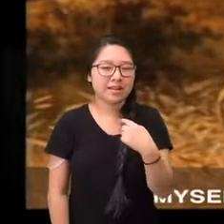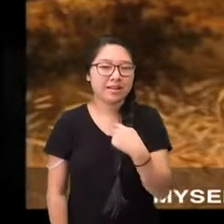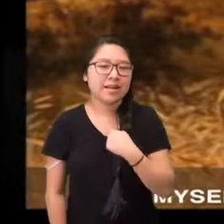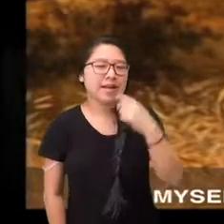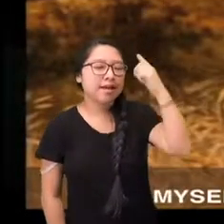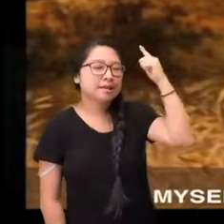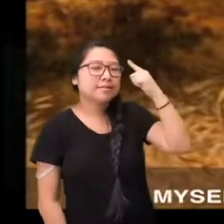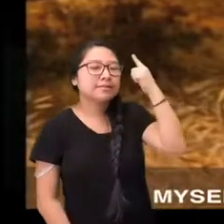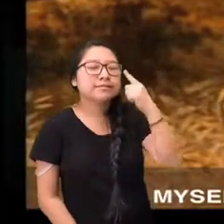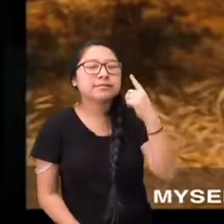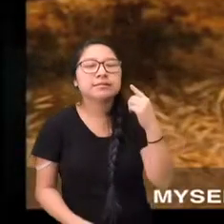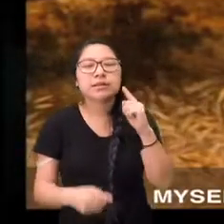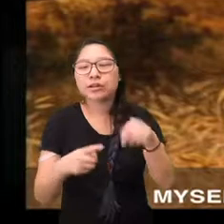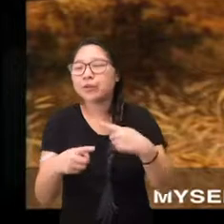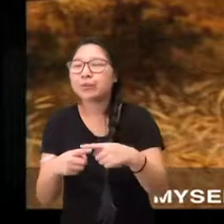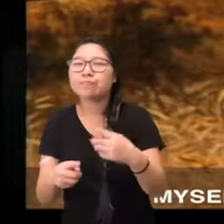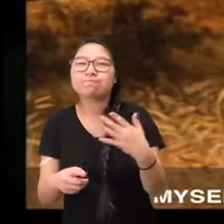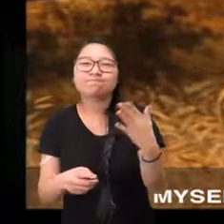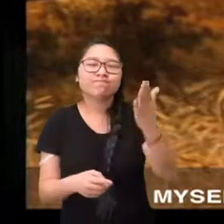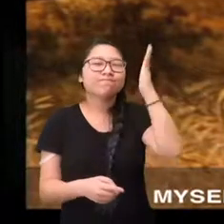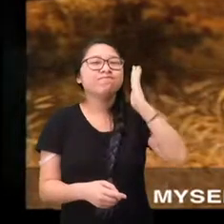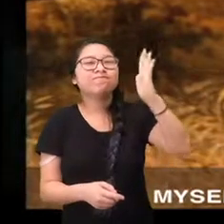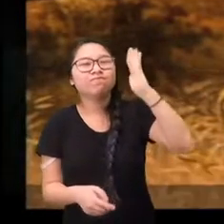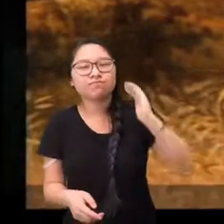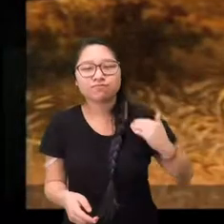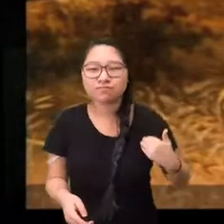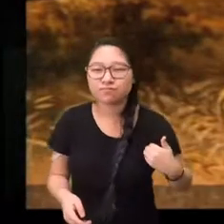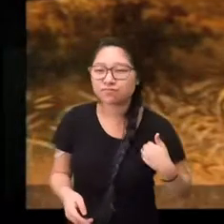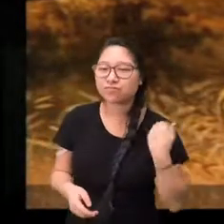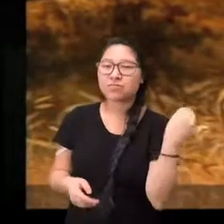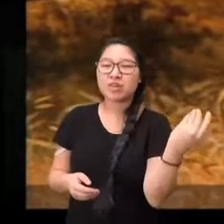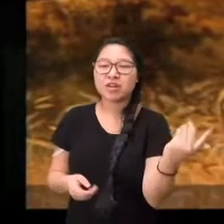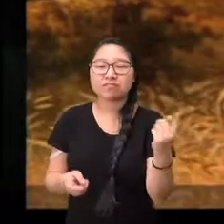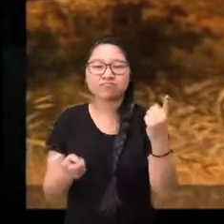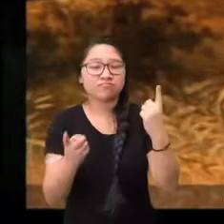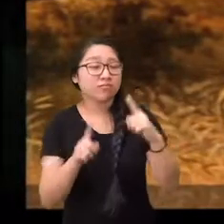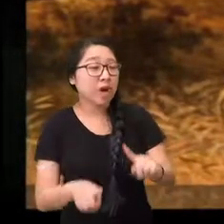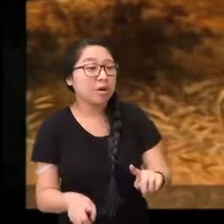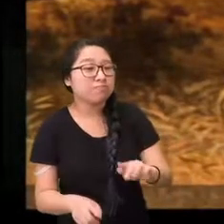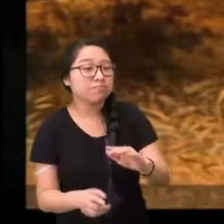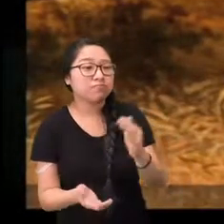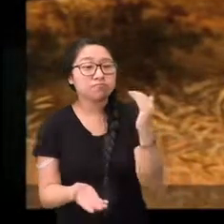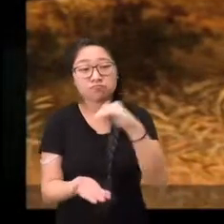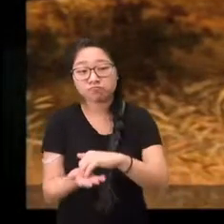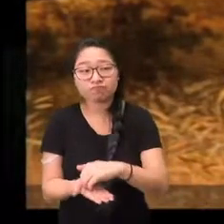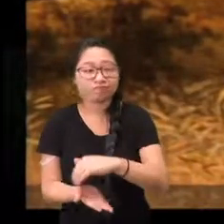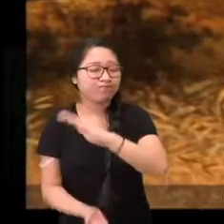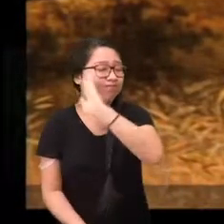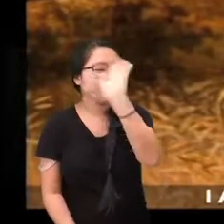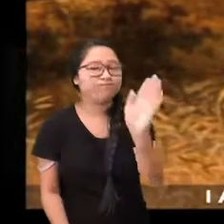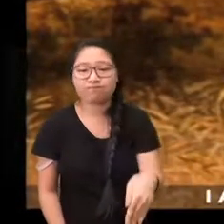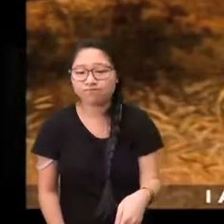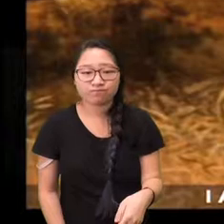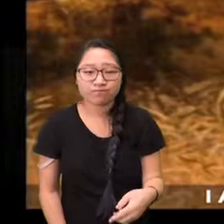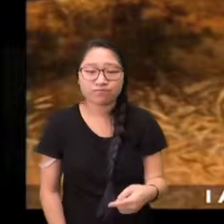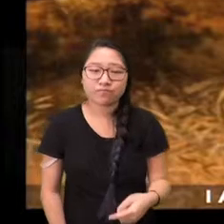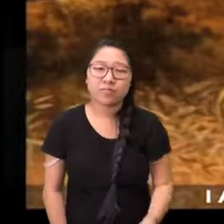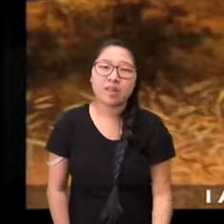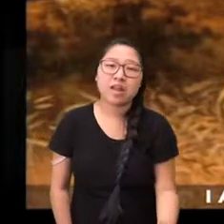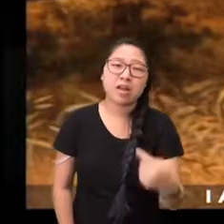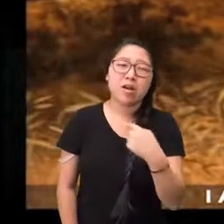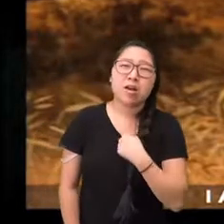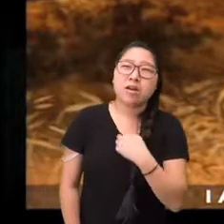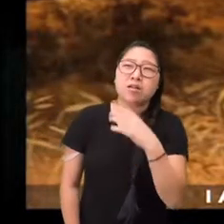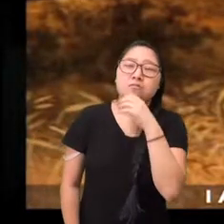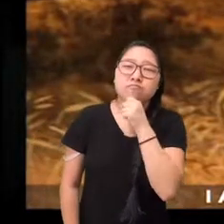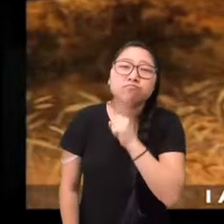I find myself thinking of the days of my youth gone to return no more I